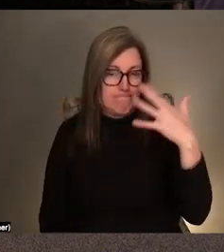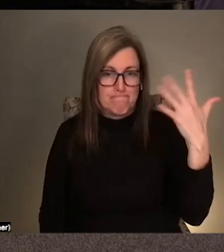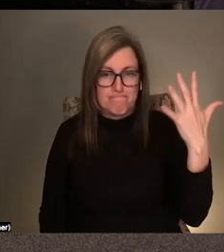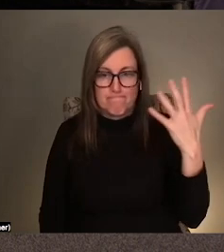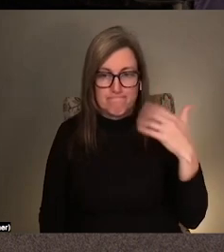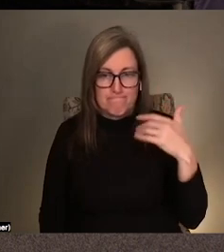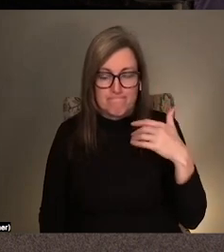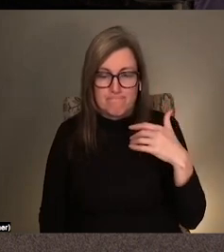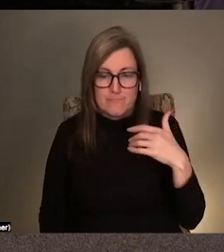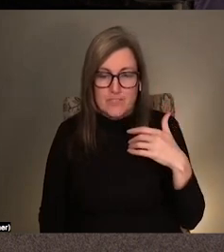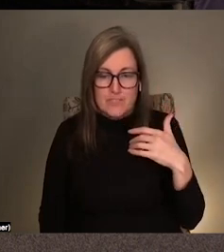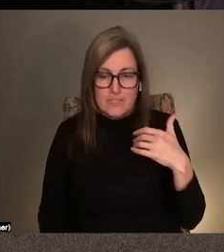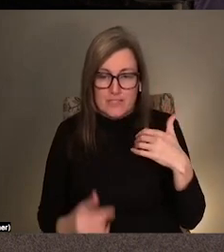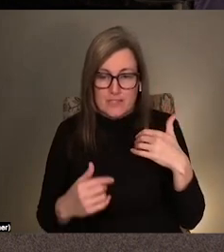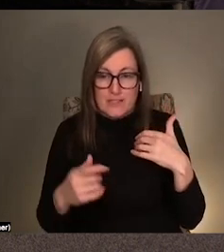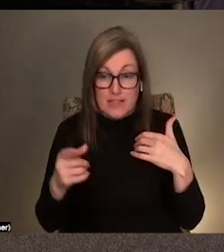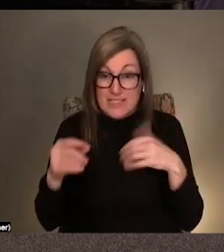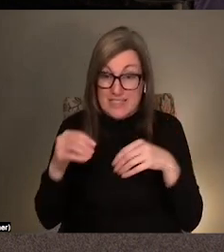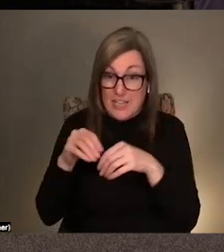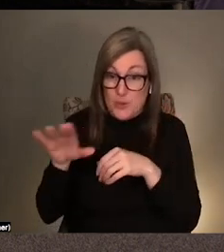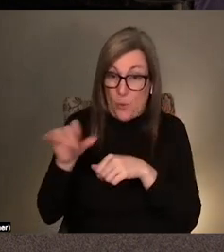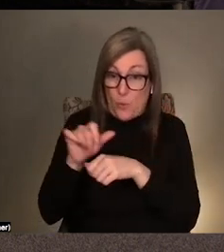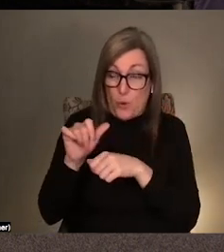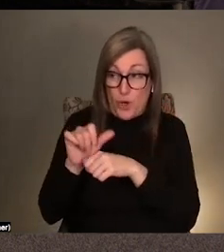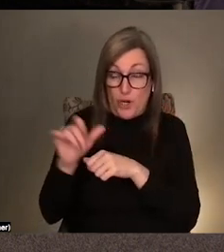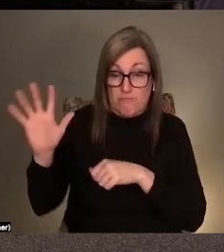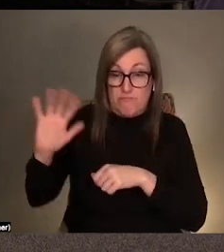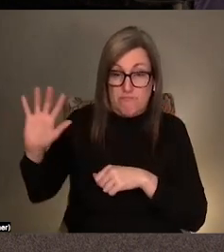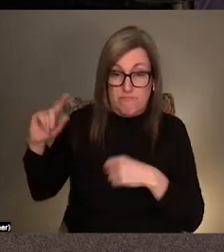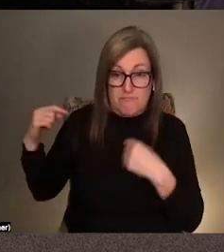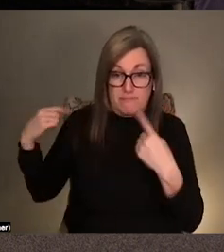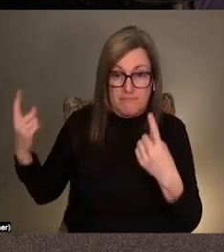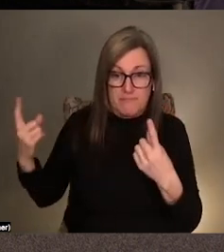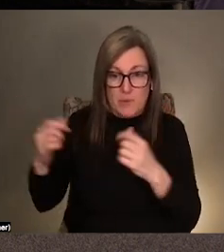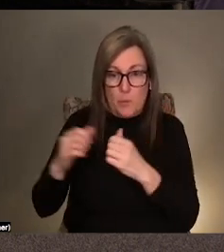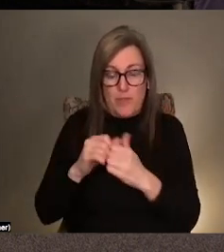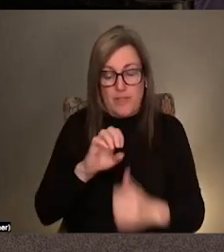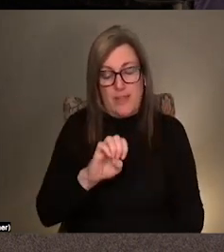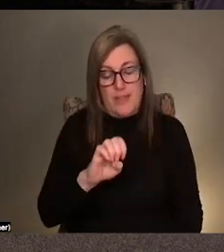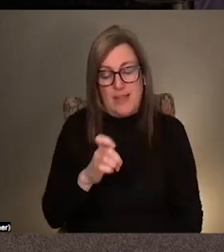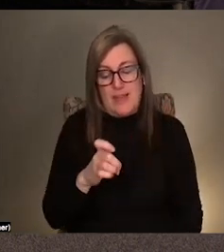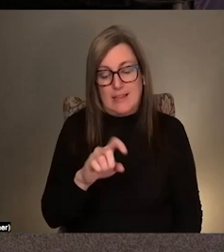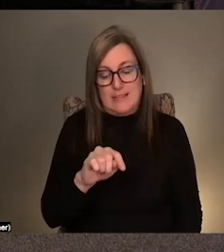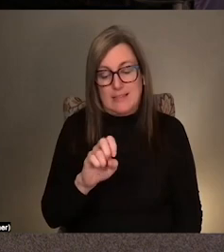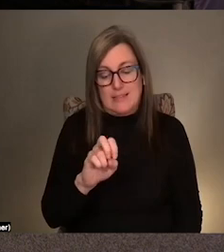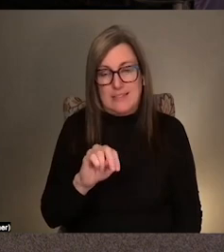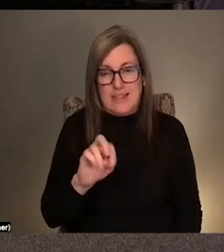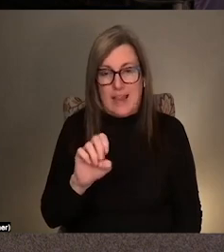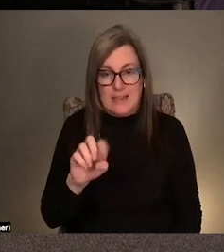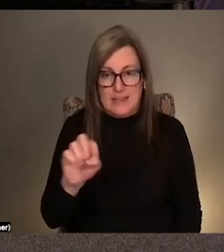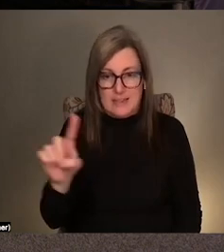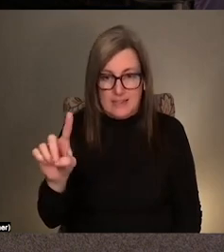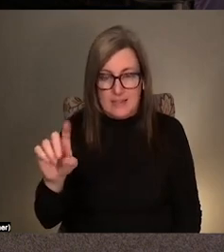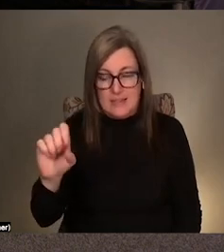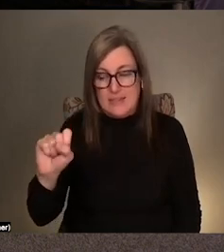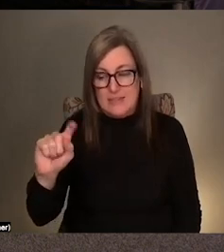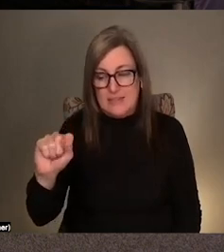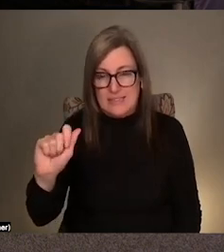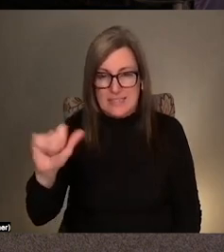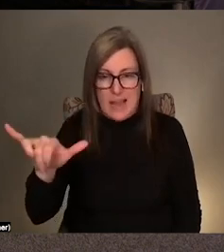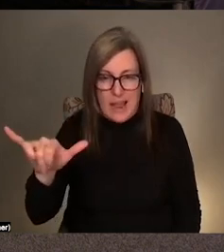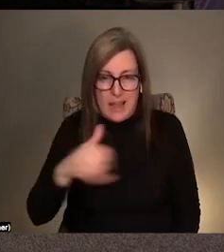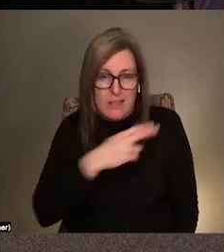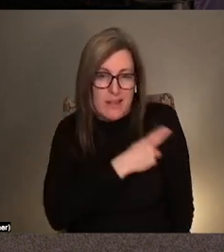commercial television has featured in your work quite a bit with extended stay, which is a, uh, hospital arm that would be